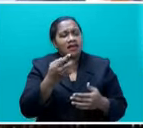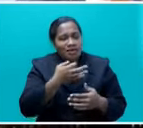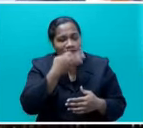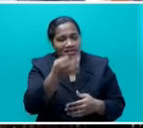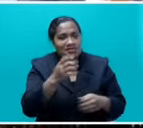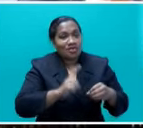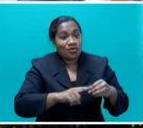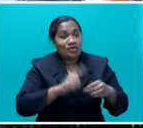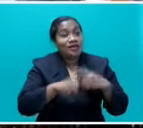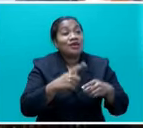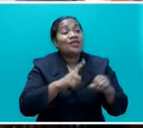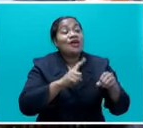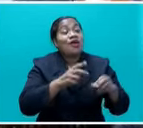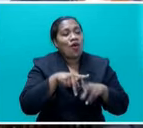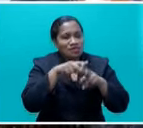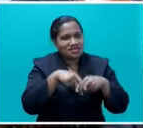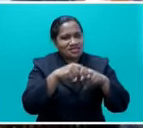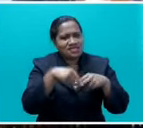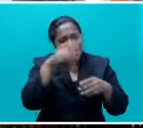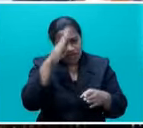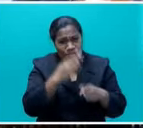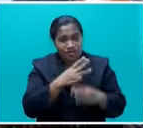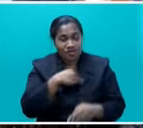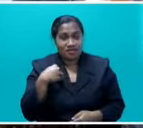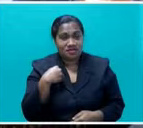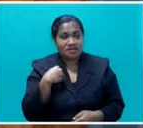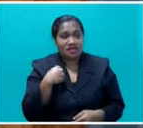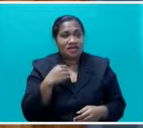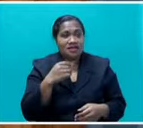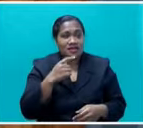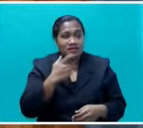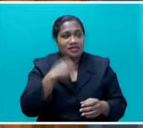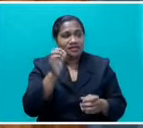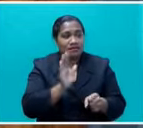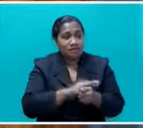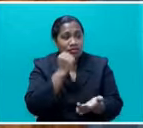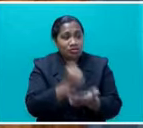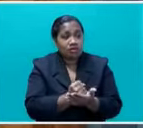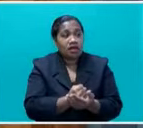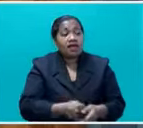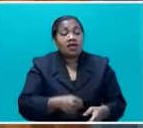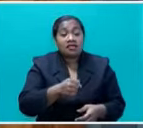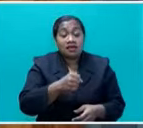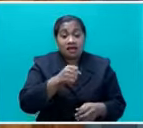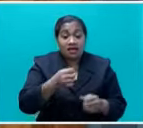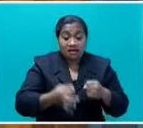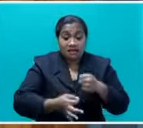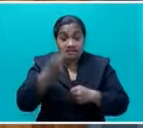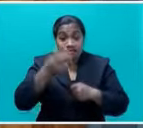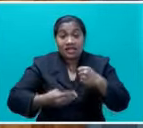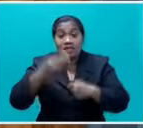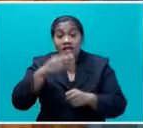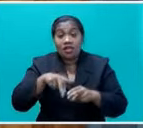about the horses, and I hope that the Minister personally ensures that male and female horses make it to Kandavu. Honorable Speaker,